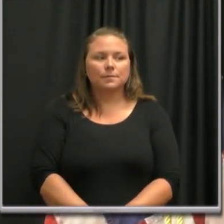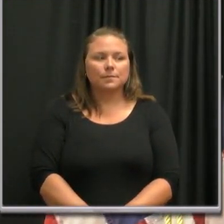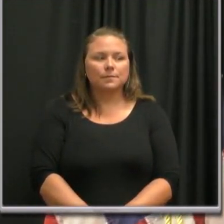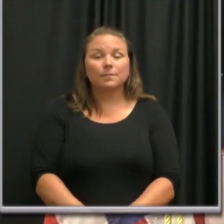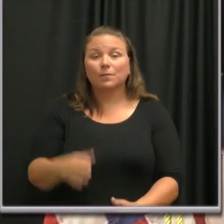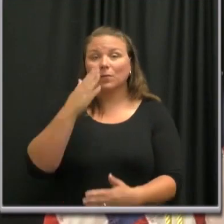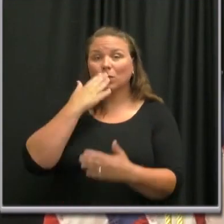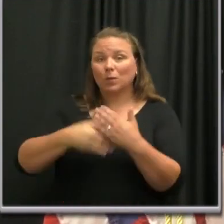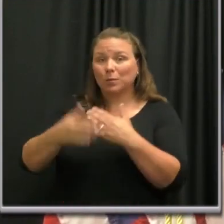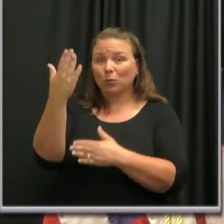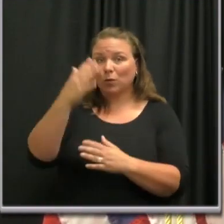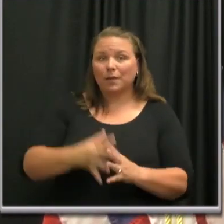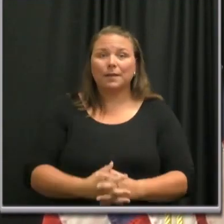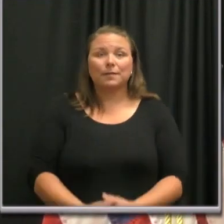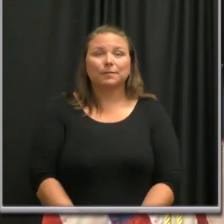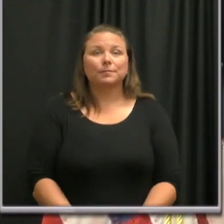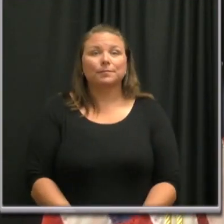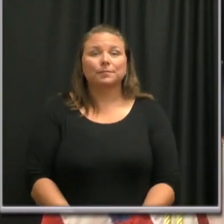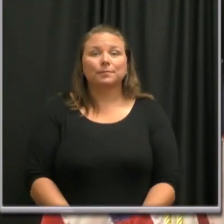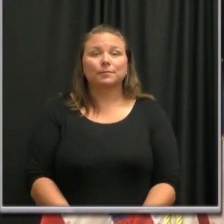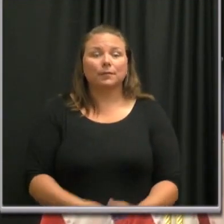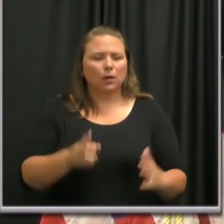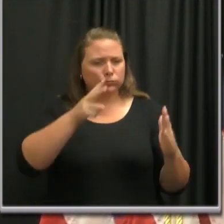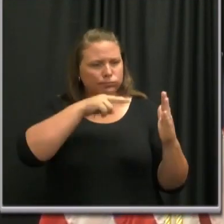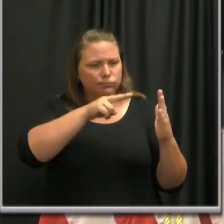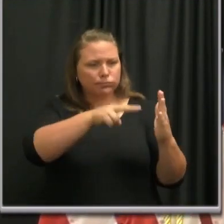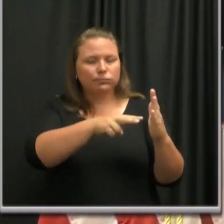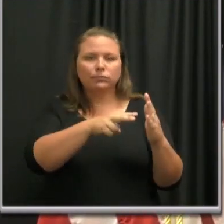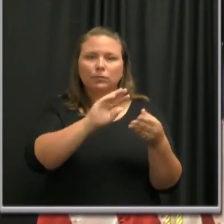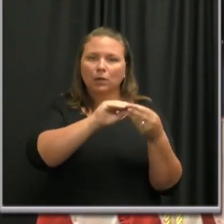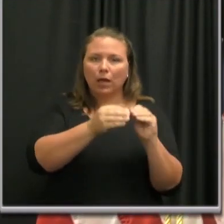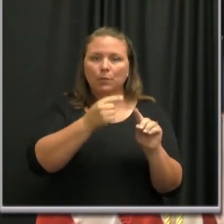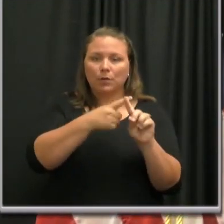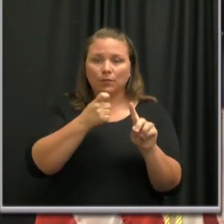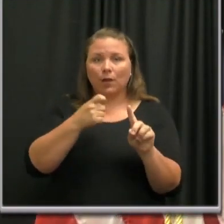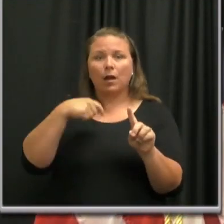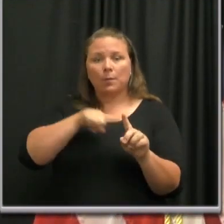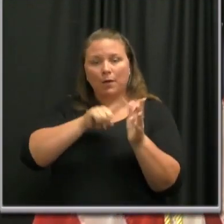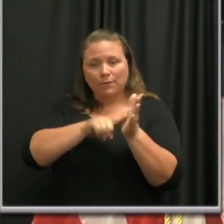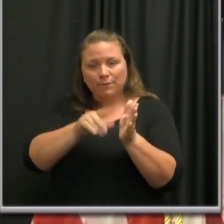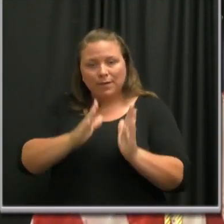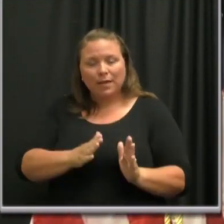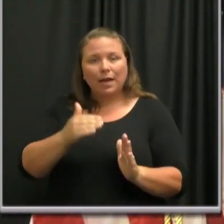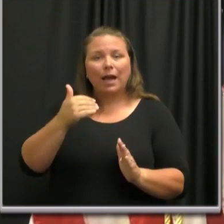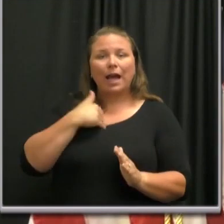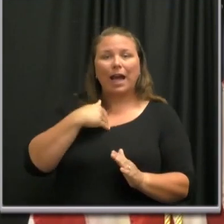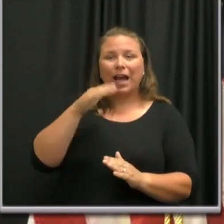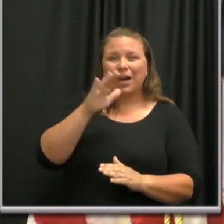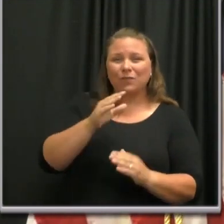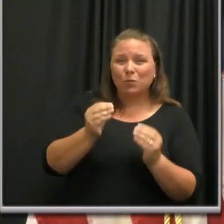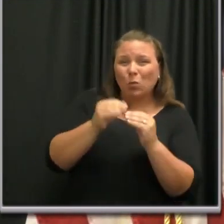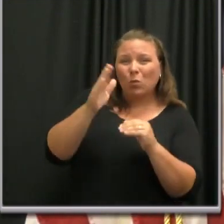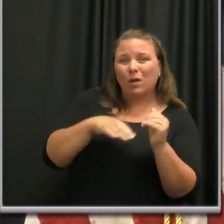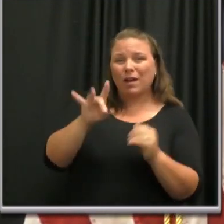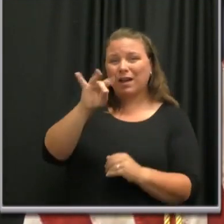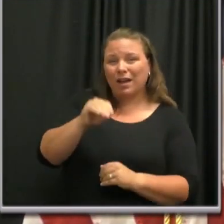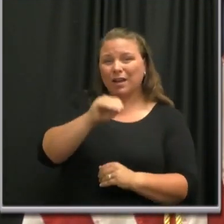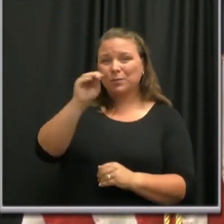Good morning. On reviewing the data from our disease investigators, we found that greater than 80% of infections